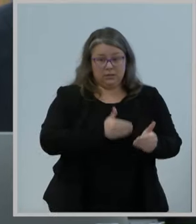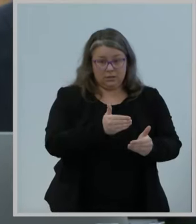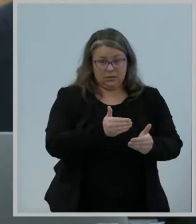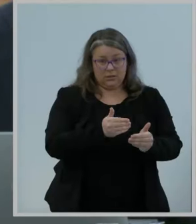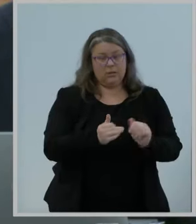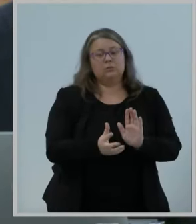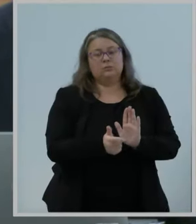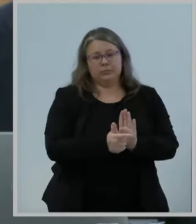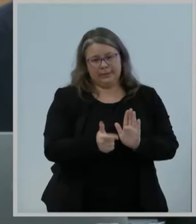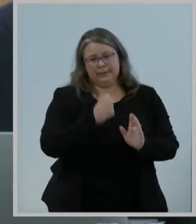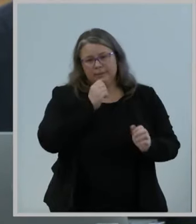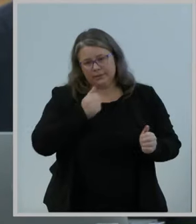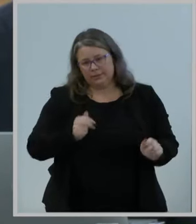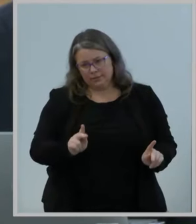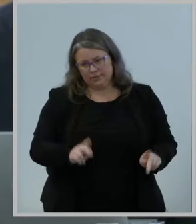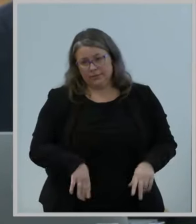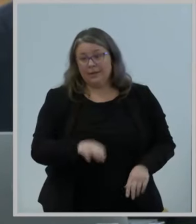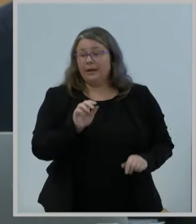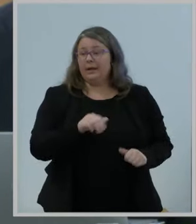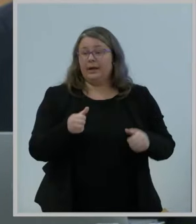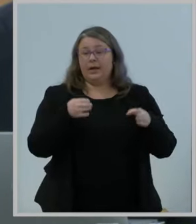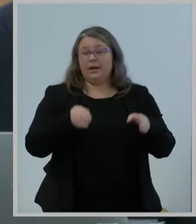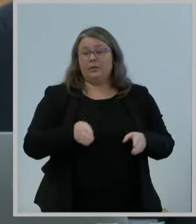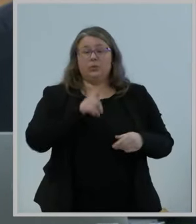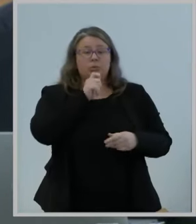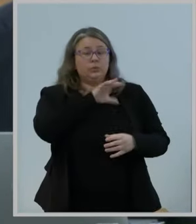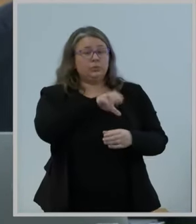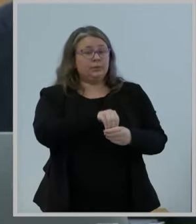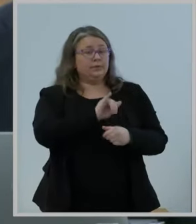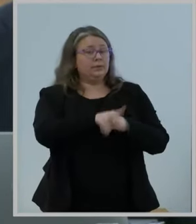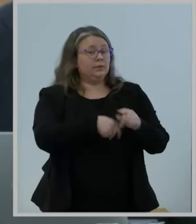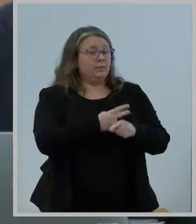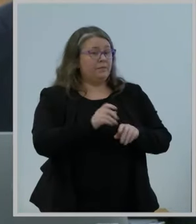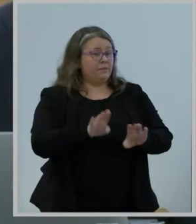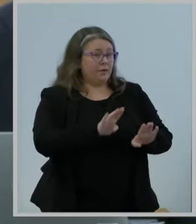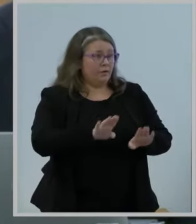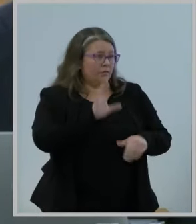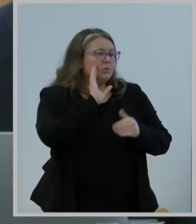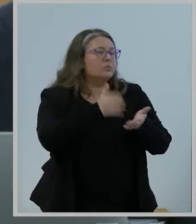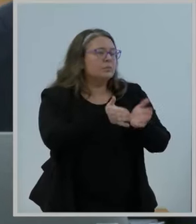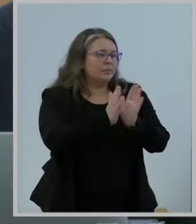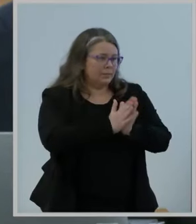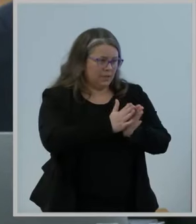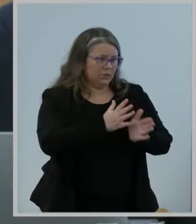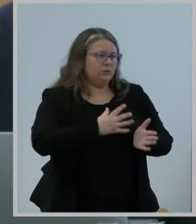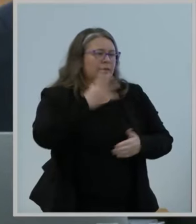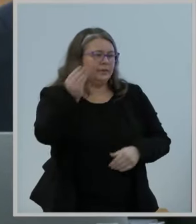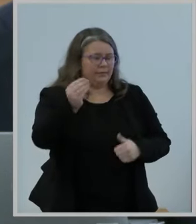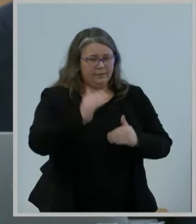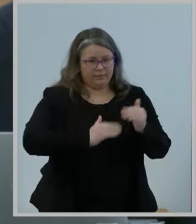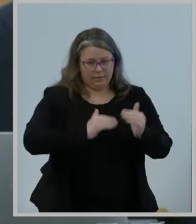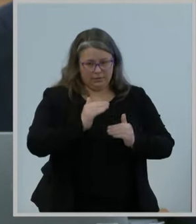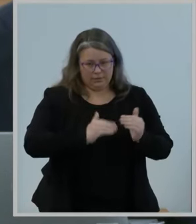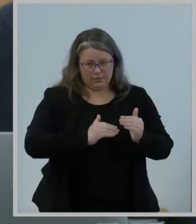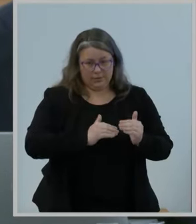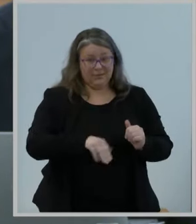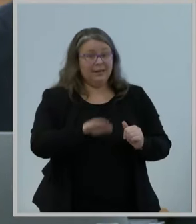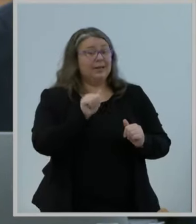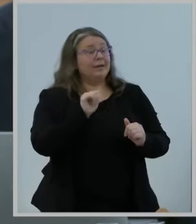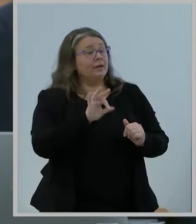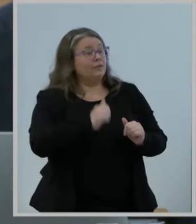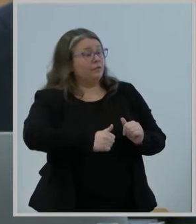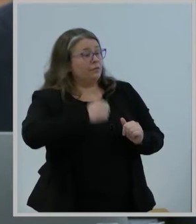behavior will be asked to leave the building. Anyone who refuses to leave voluntarily will be escorted from the building.